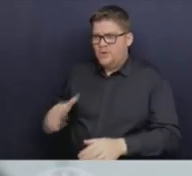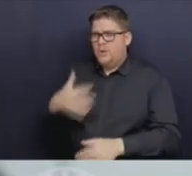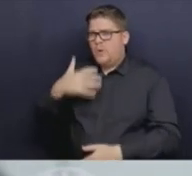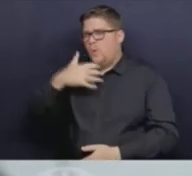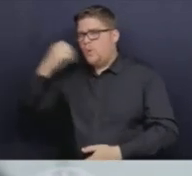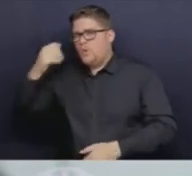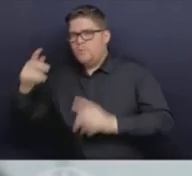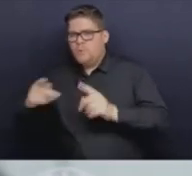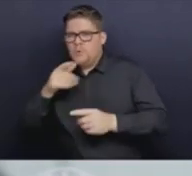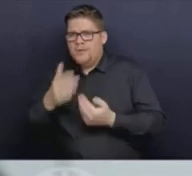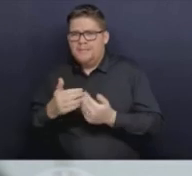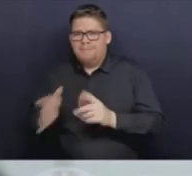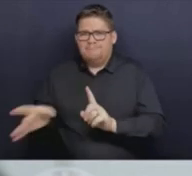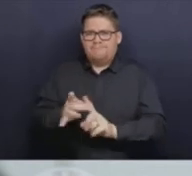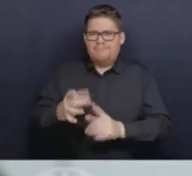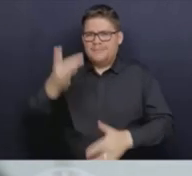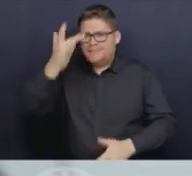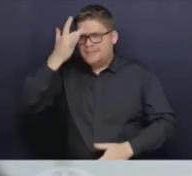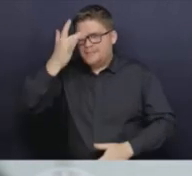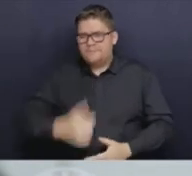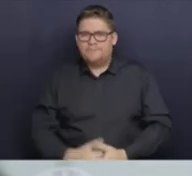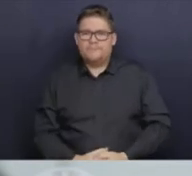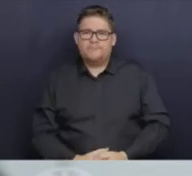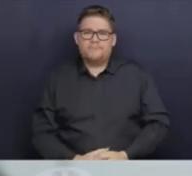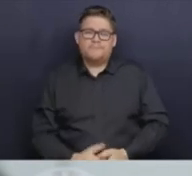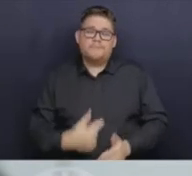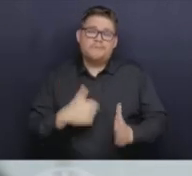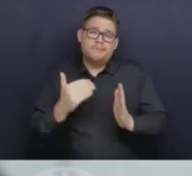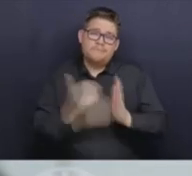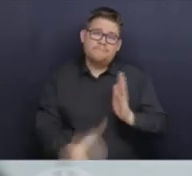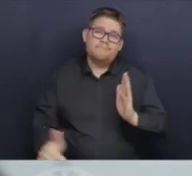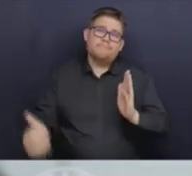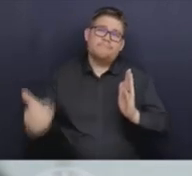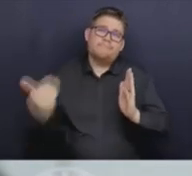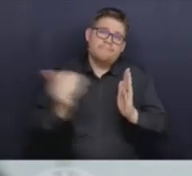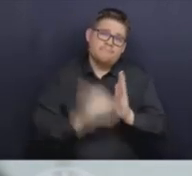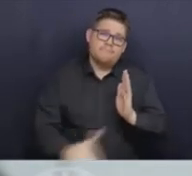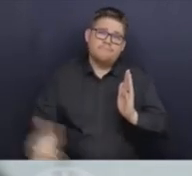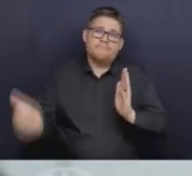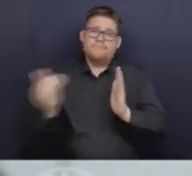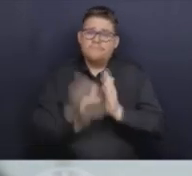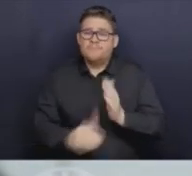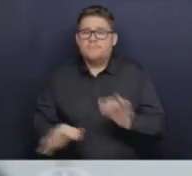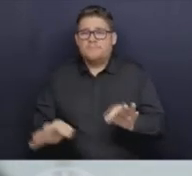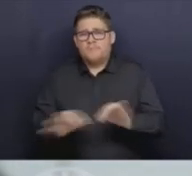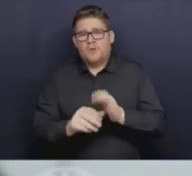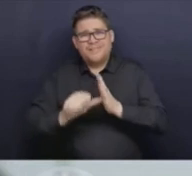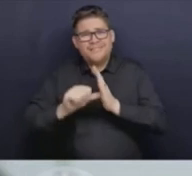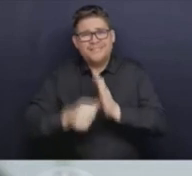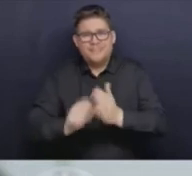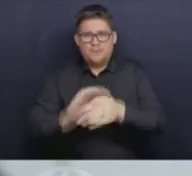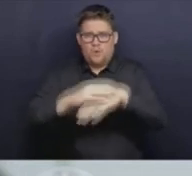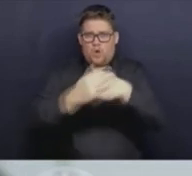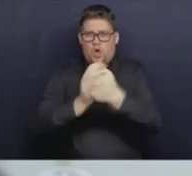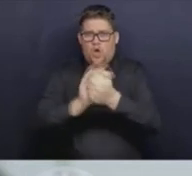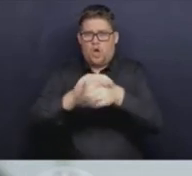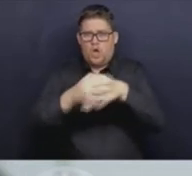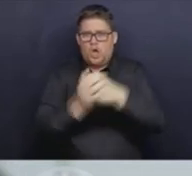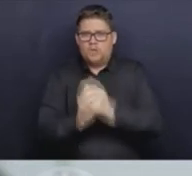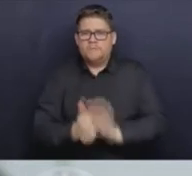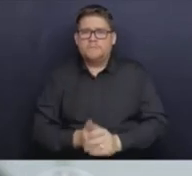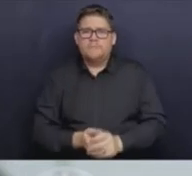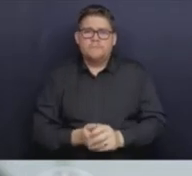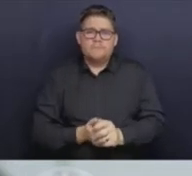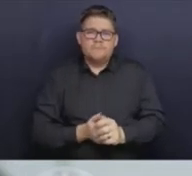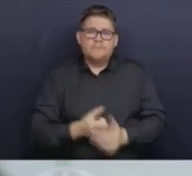and I say this how many millions of times, to, you know, regularly wash your hands, practice proper respiratory etiquette, covering our coughs,